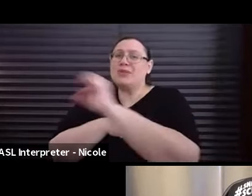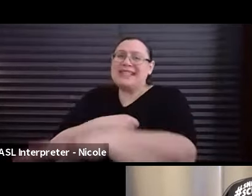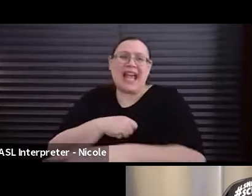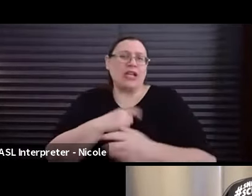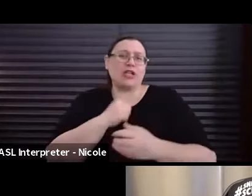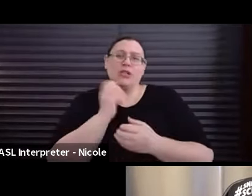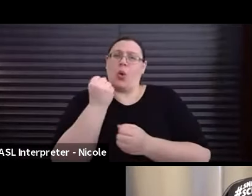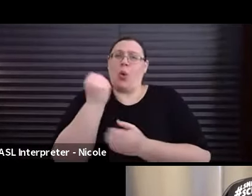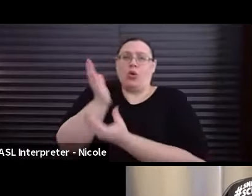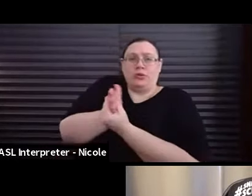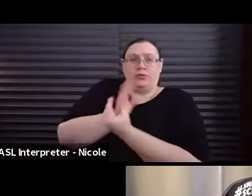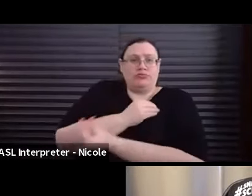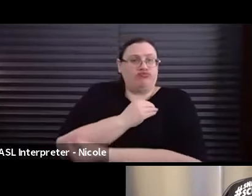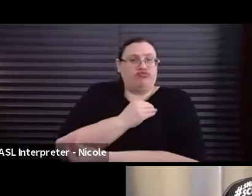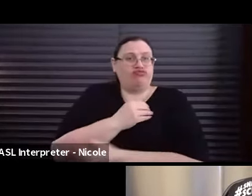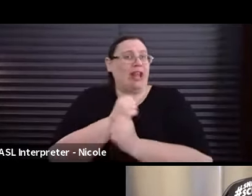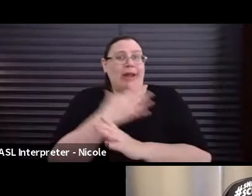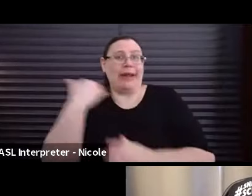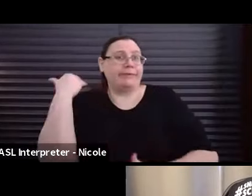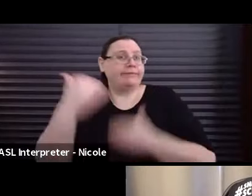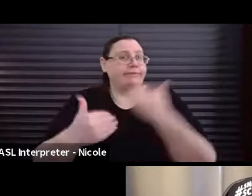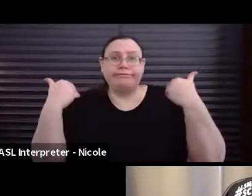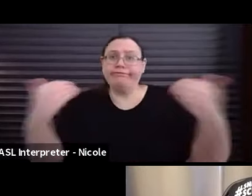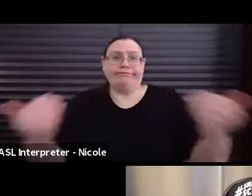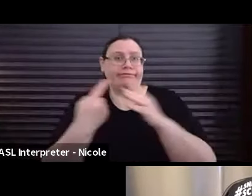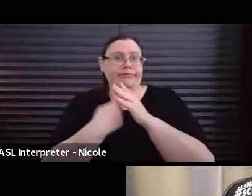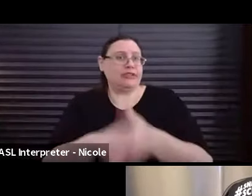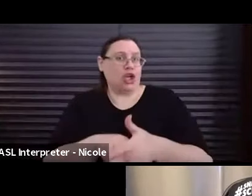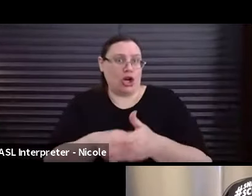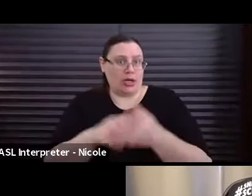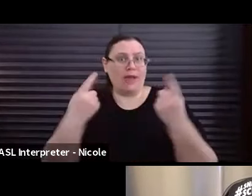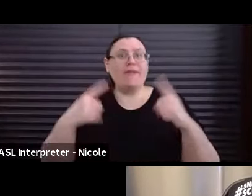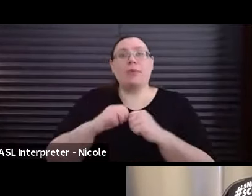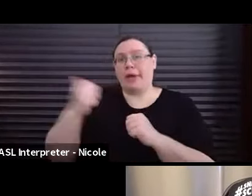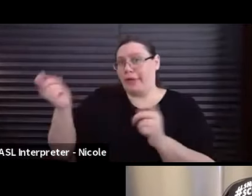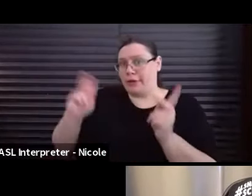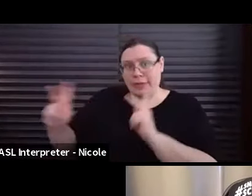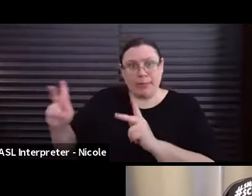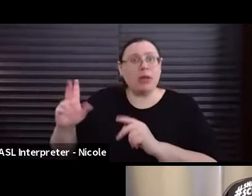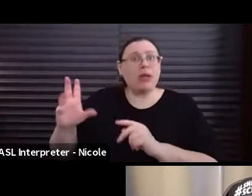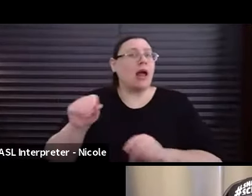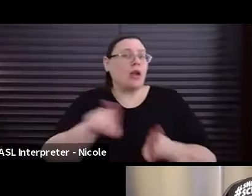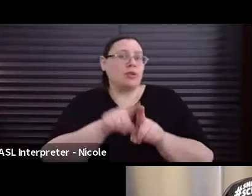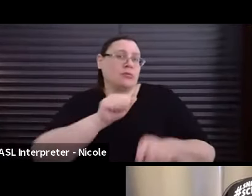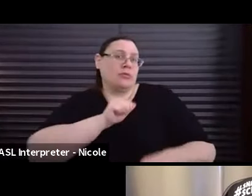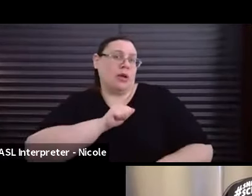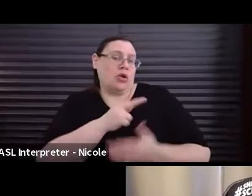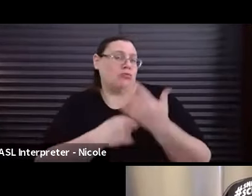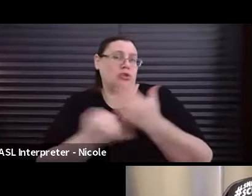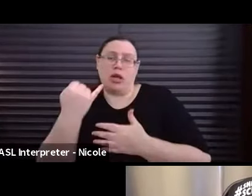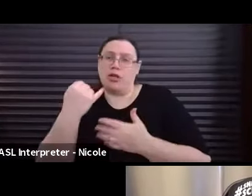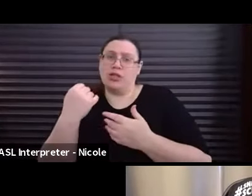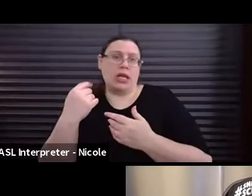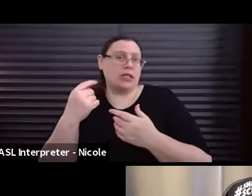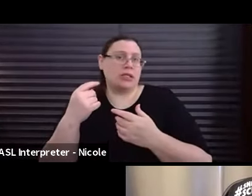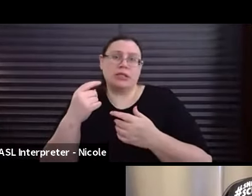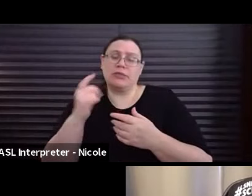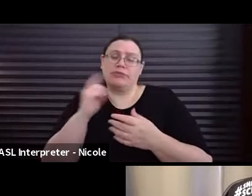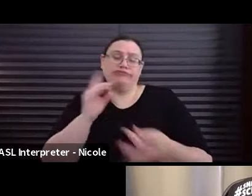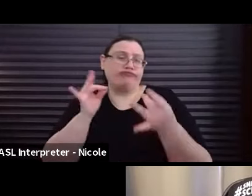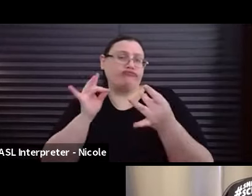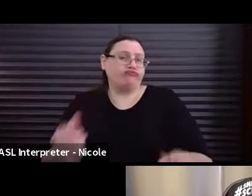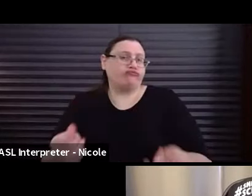to it. Then you're just ready to go. So I've done it with other people, and I've done my own projects. It's been lickety-split.